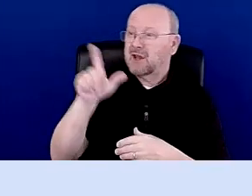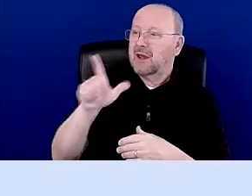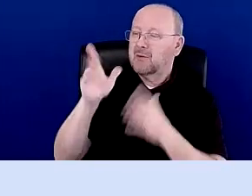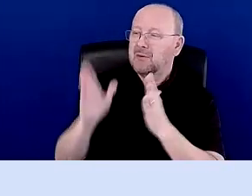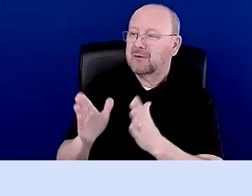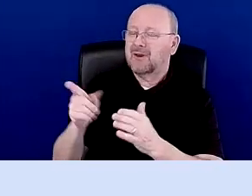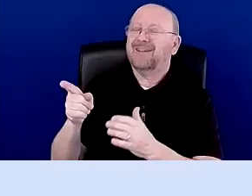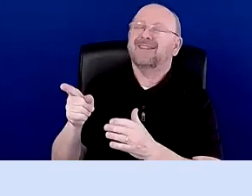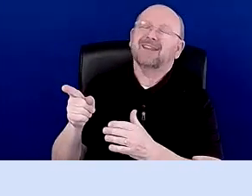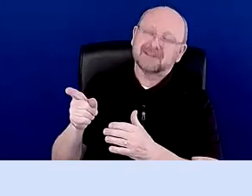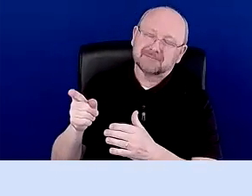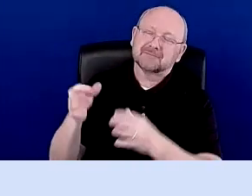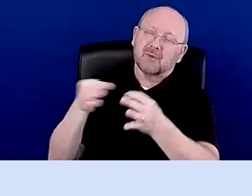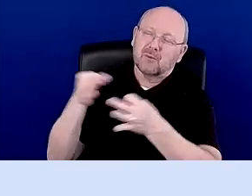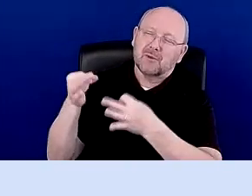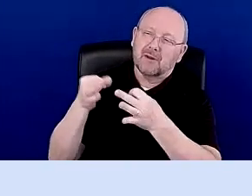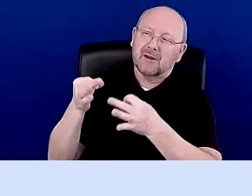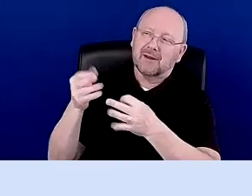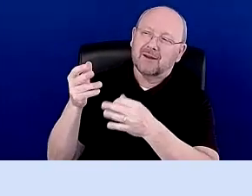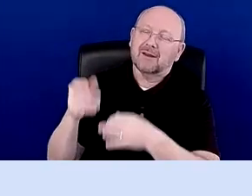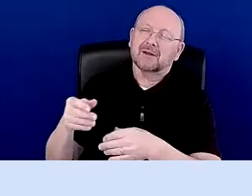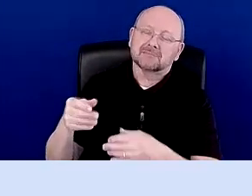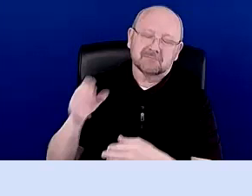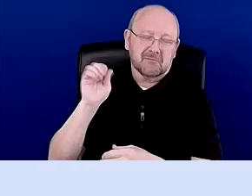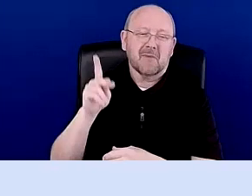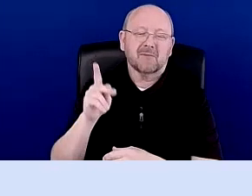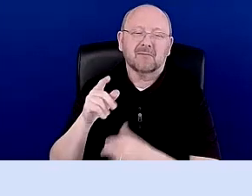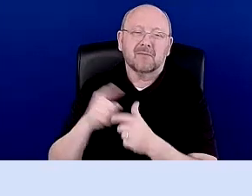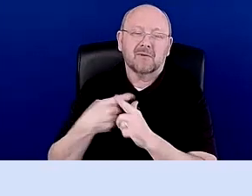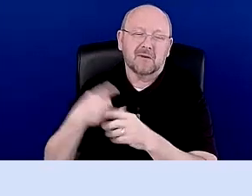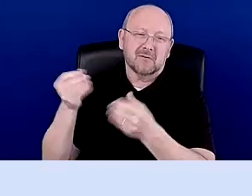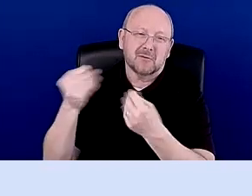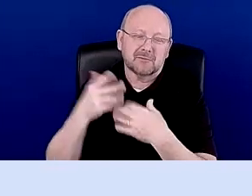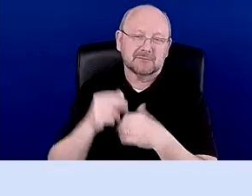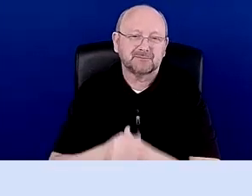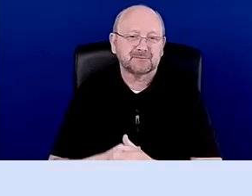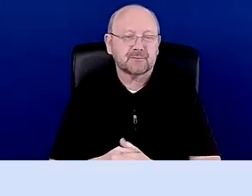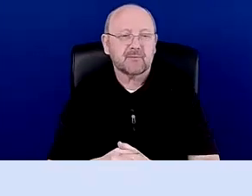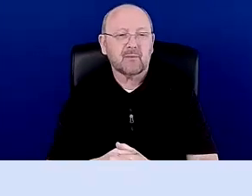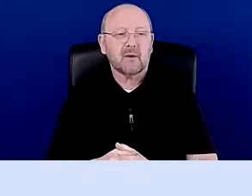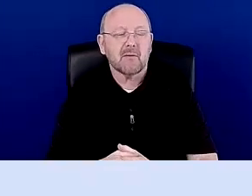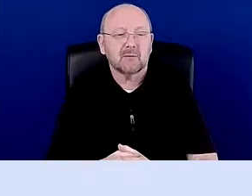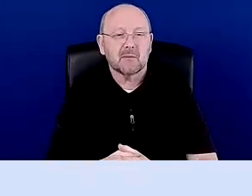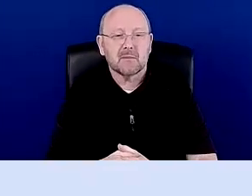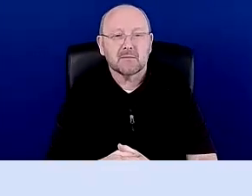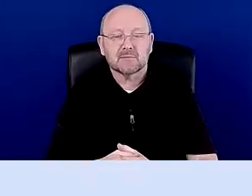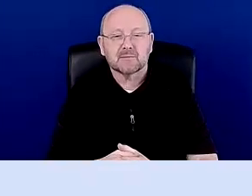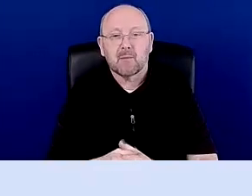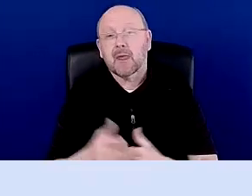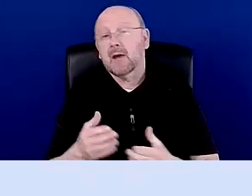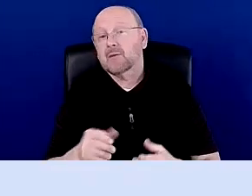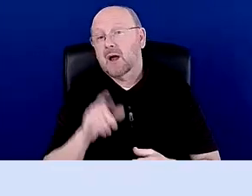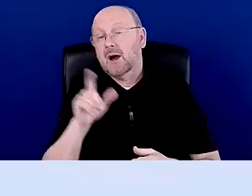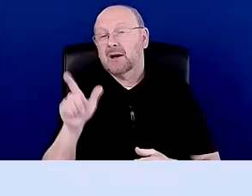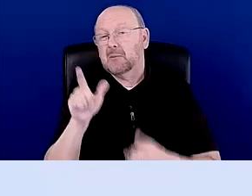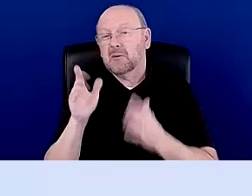they figure it out for me. And then they give me the information. Okay. That's how I do. Um, so we have many, you know, a few librarians, they're